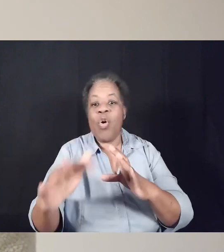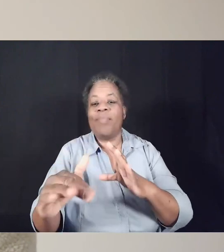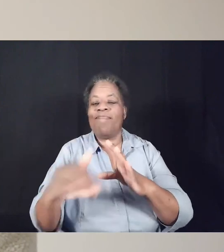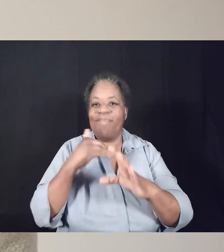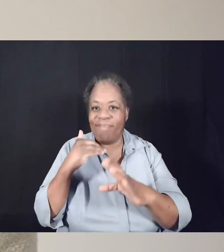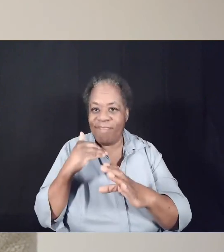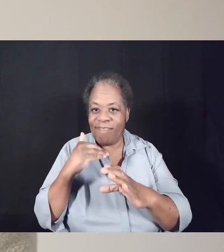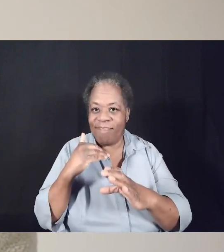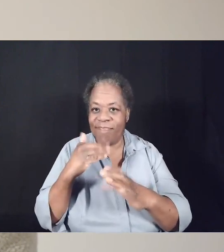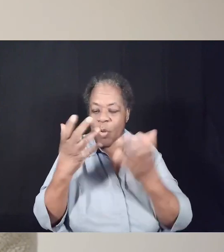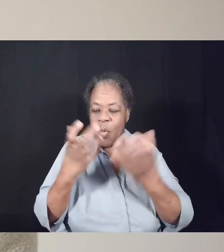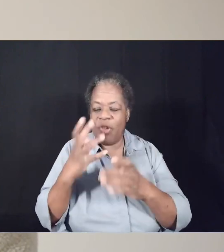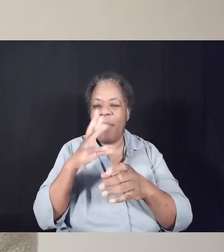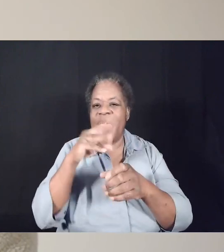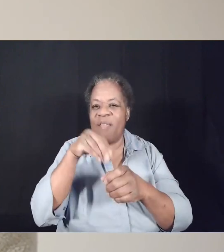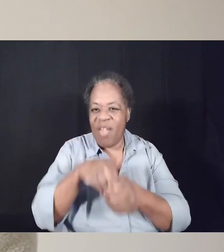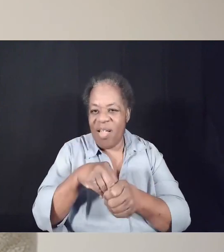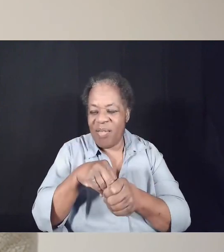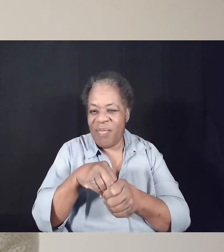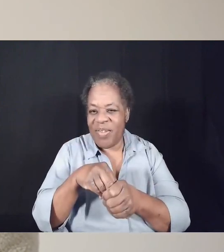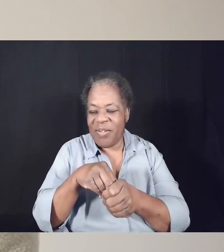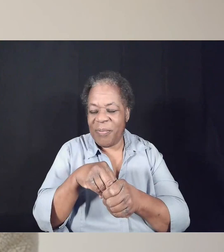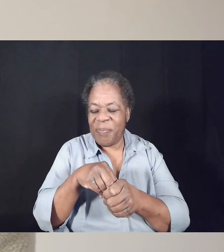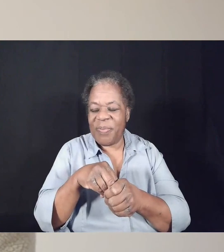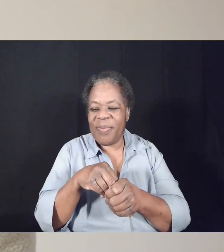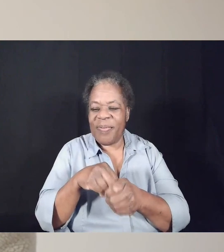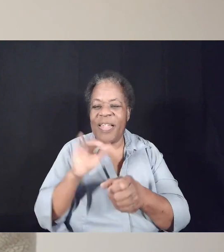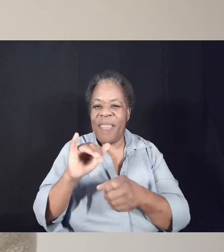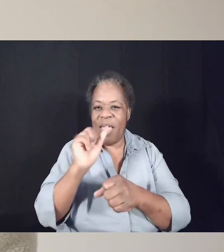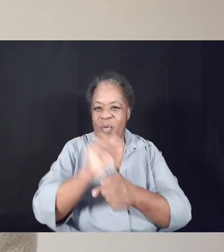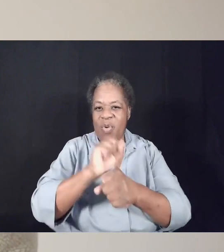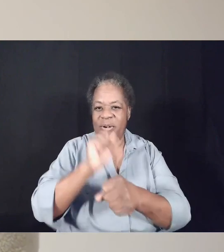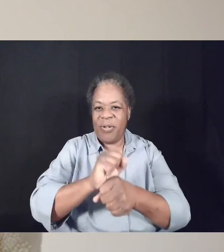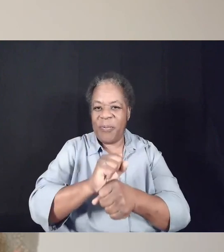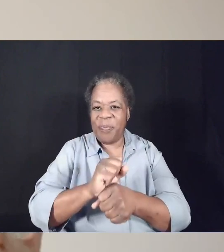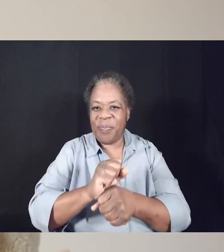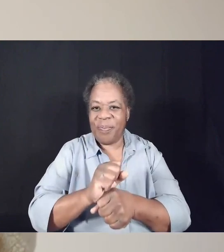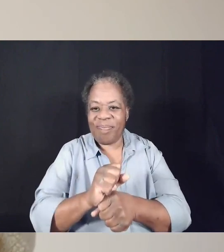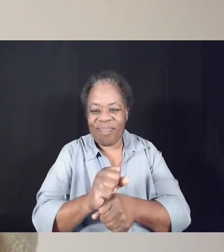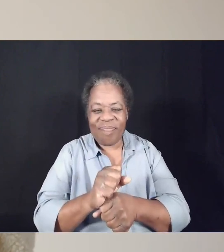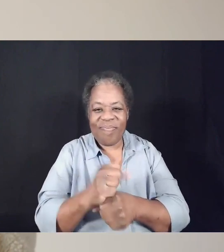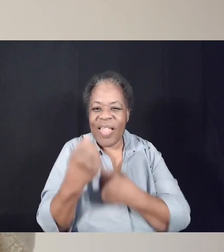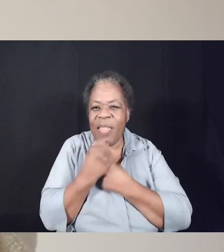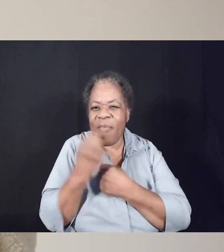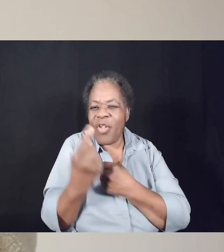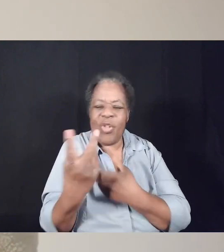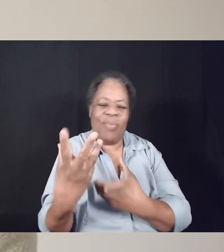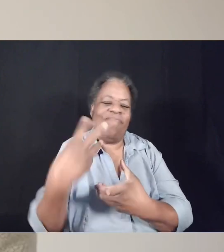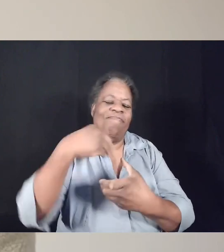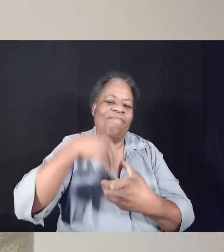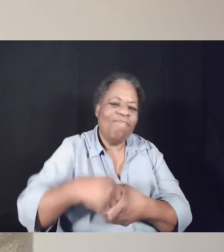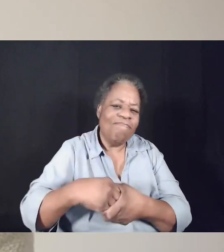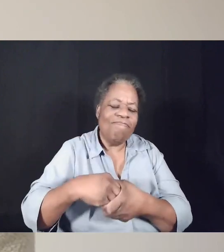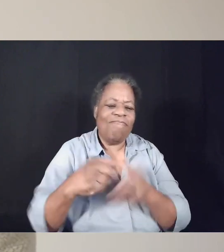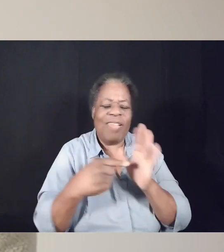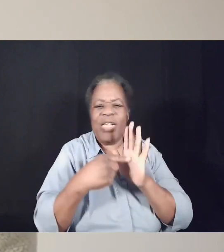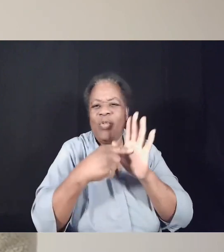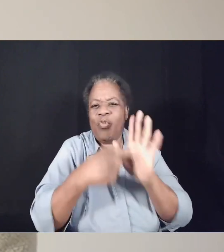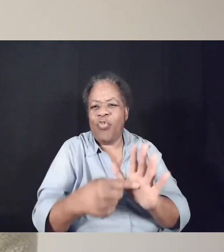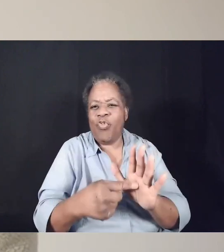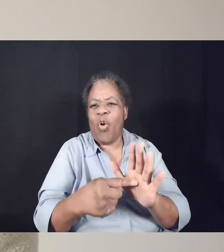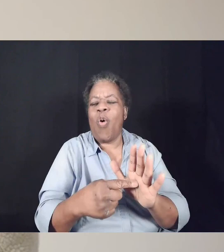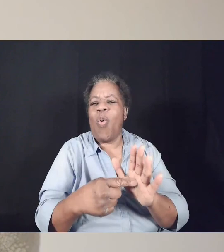work. My email is lknight at grace.org. We'd love for you to help us embody the gospel love to our neighbors.